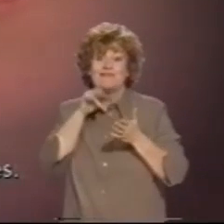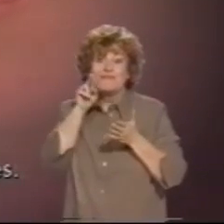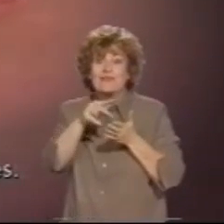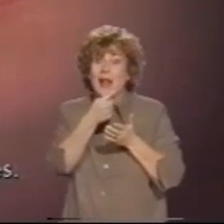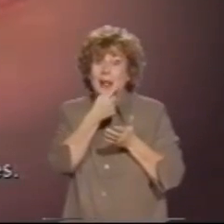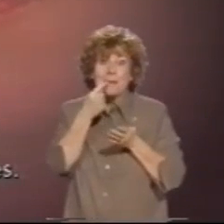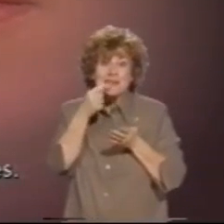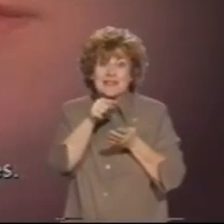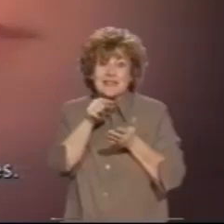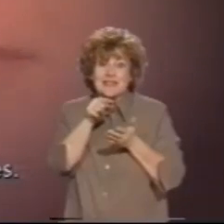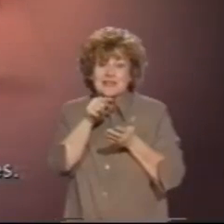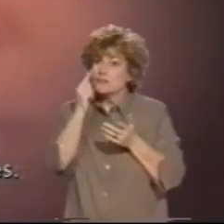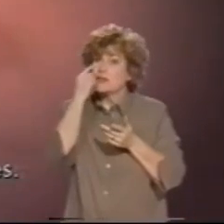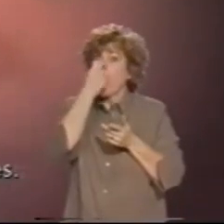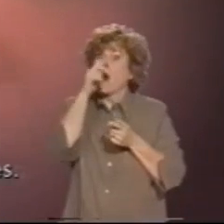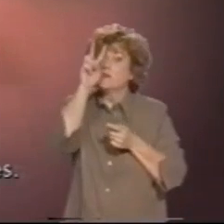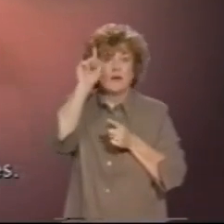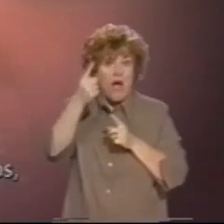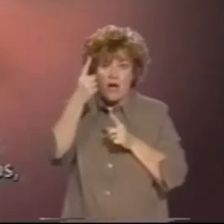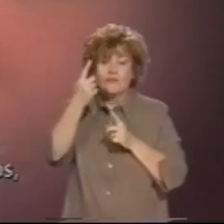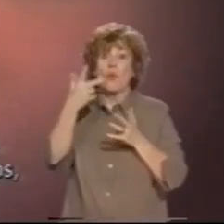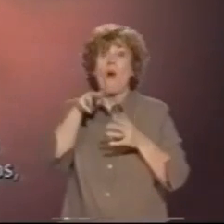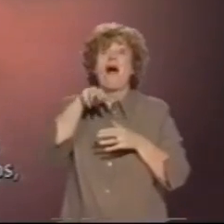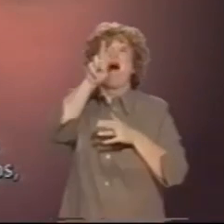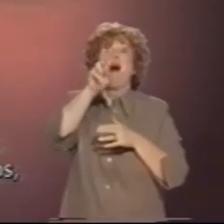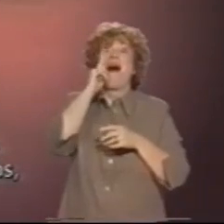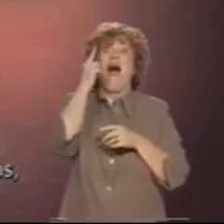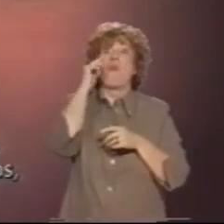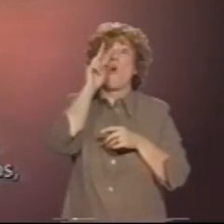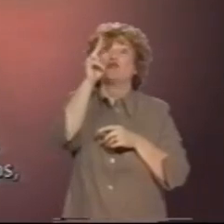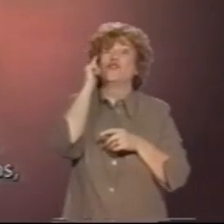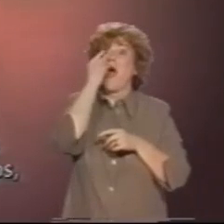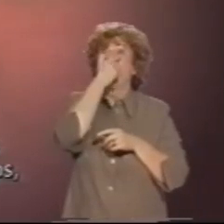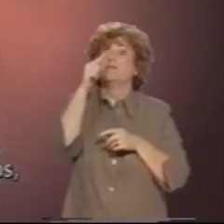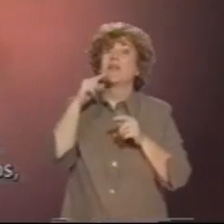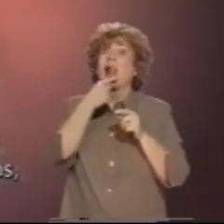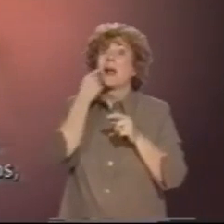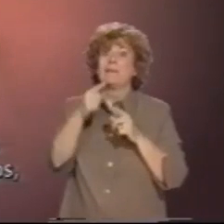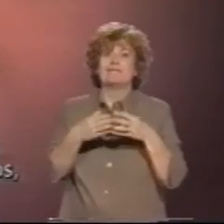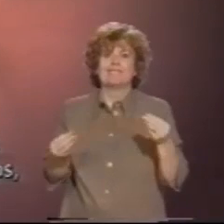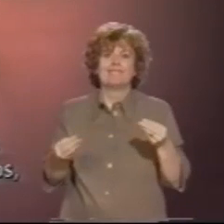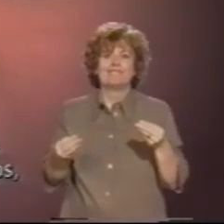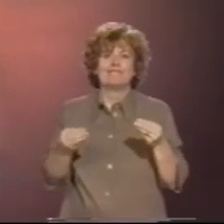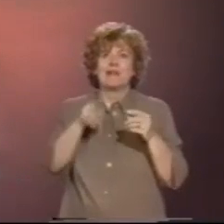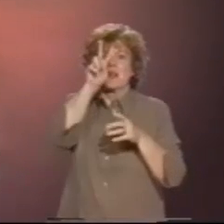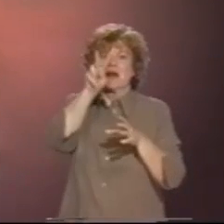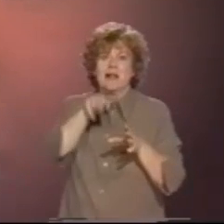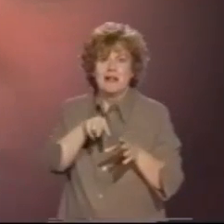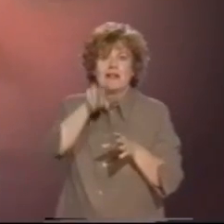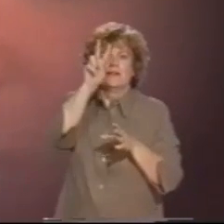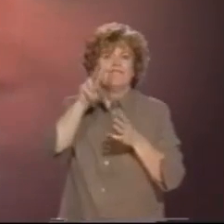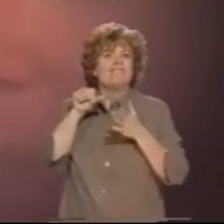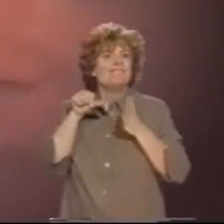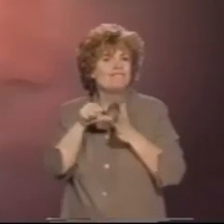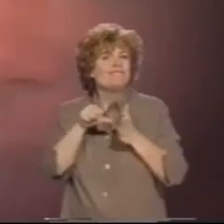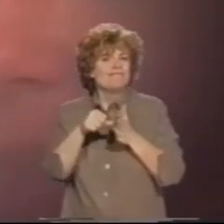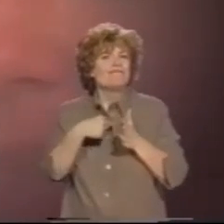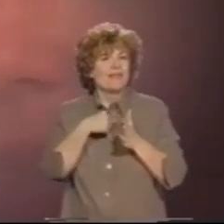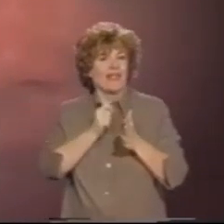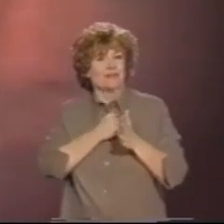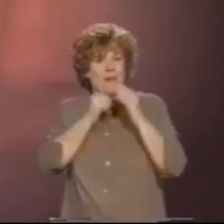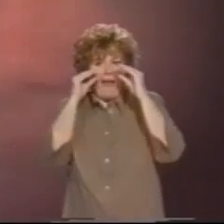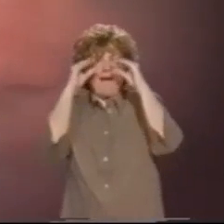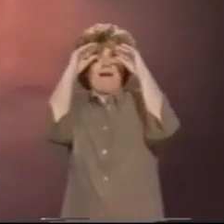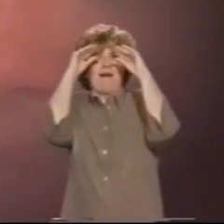lips, but I can't see their eyes. If I look at their eyes, then I can't see their lips. So that's how small my